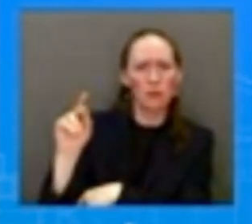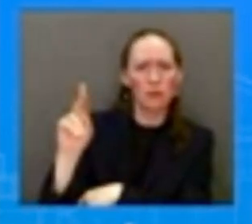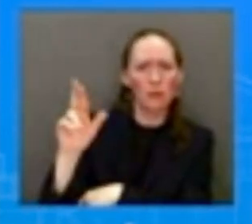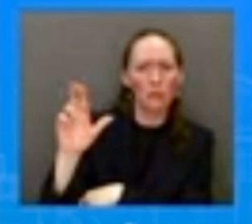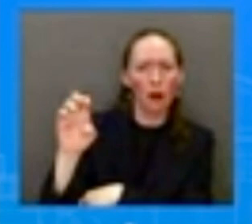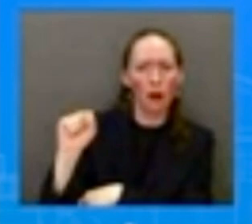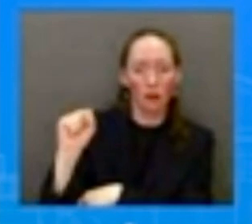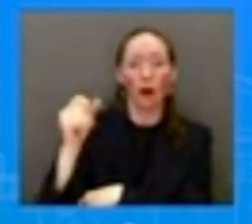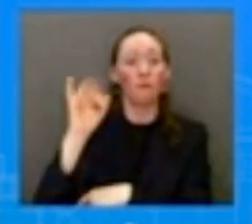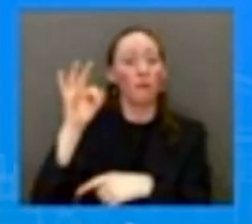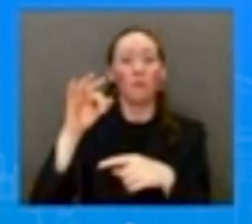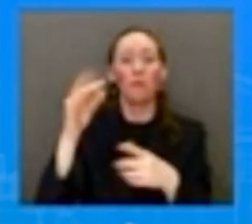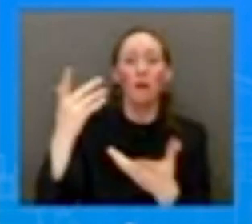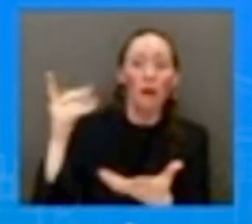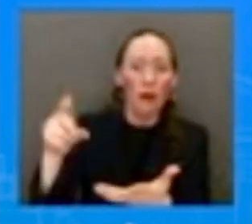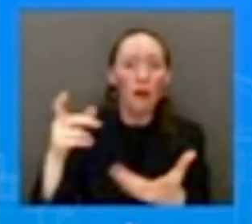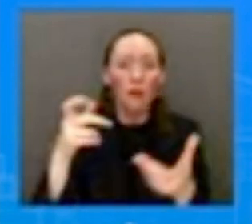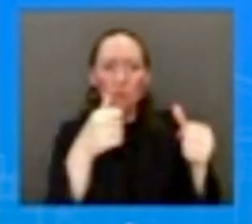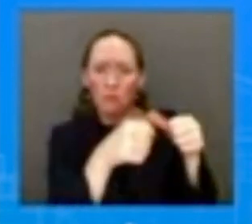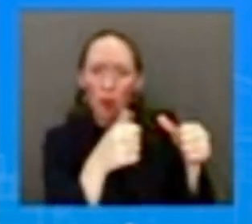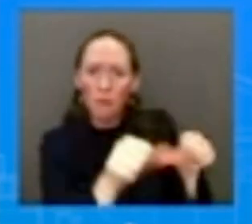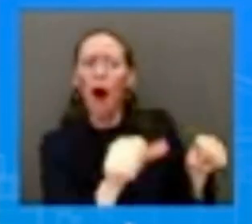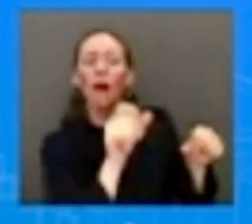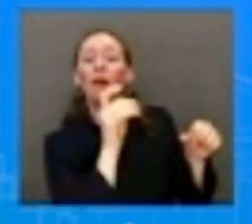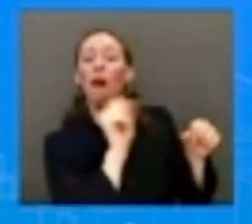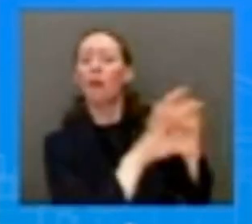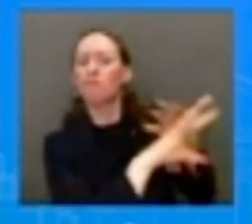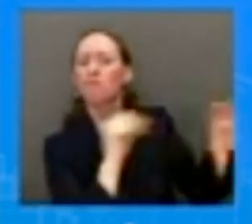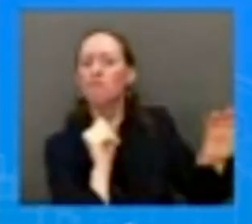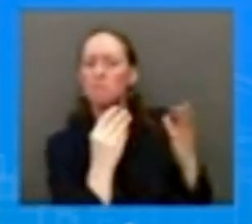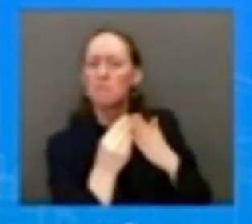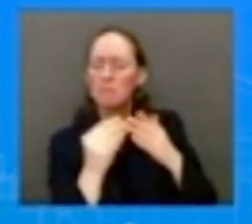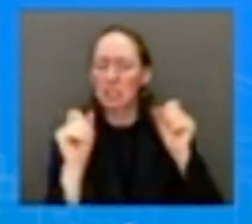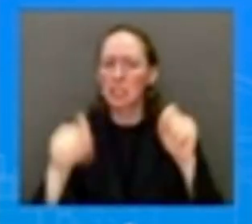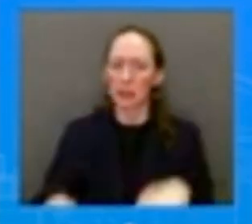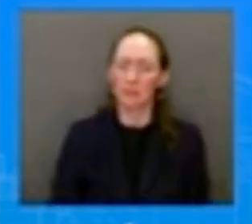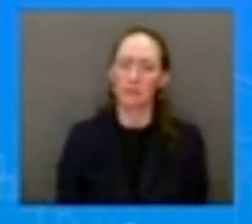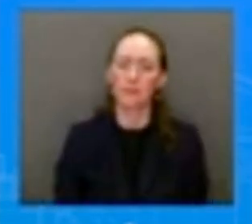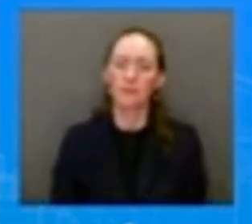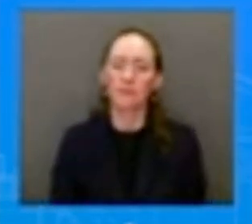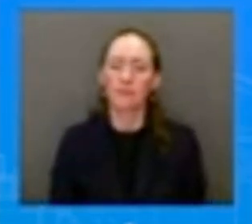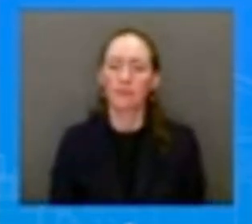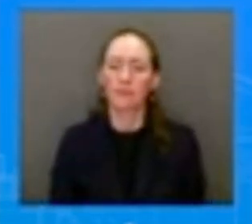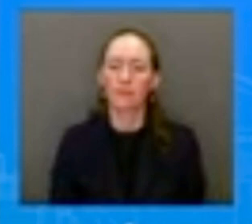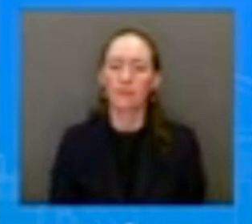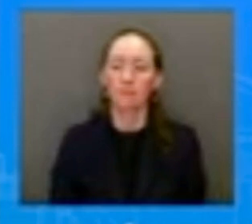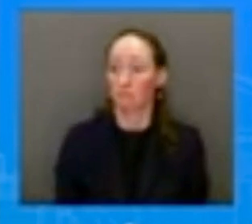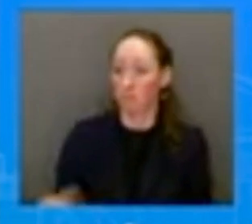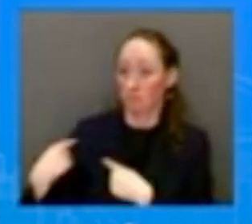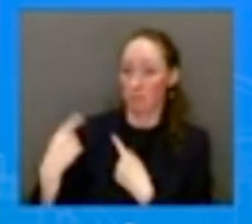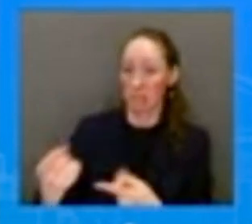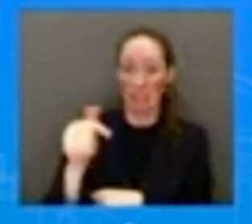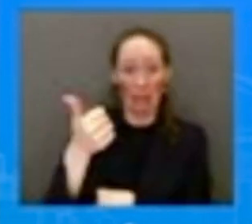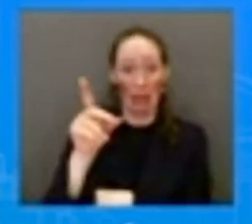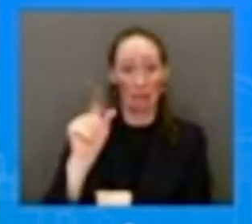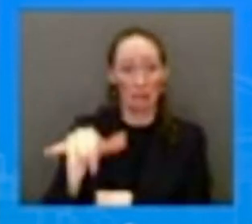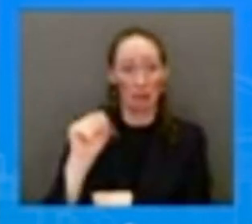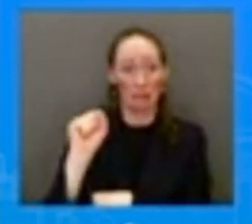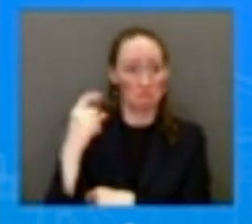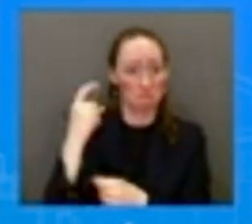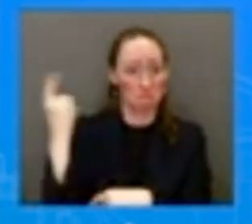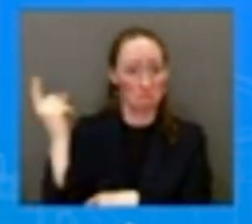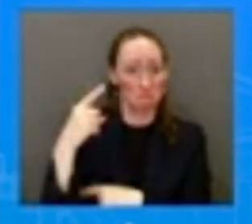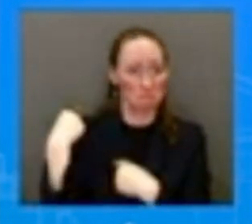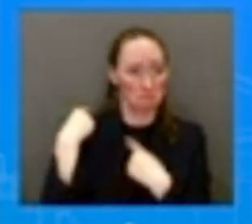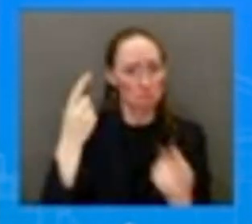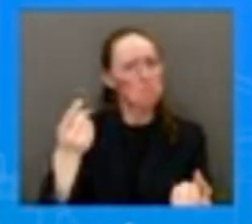that's what we have seen over the past 10 days or so, but I just don't have anything to share beyond that,